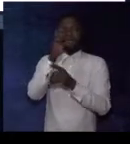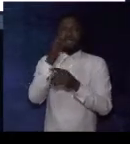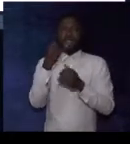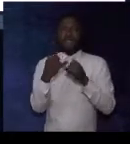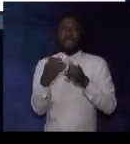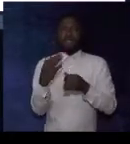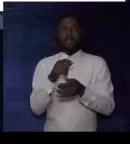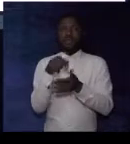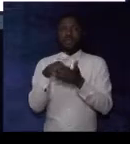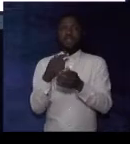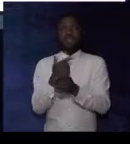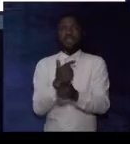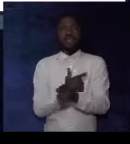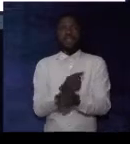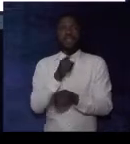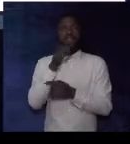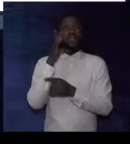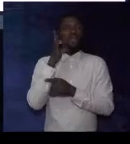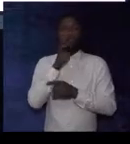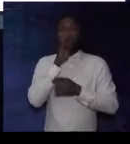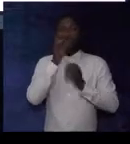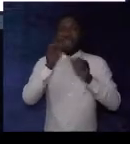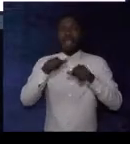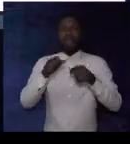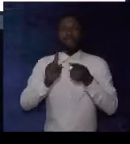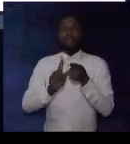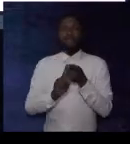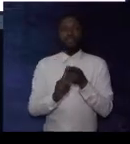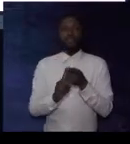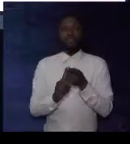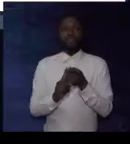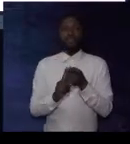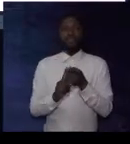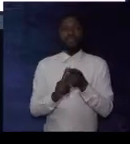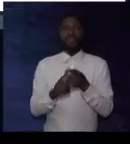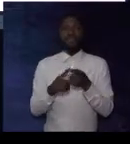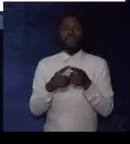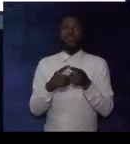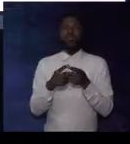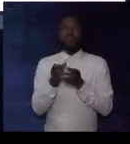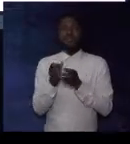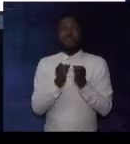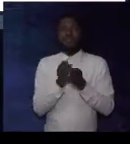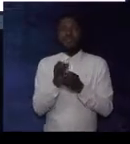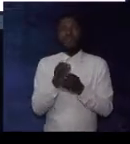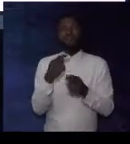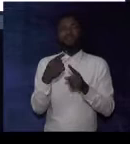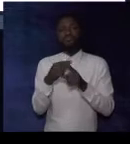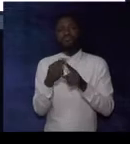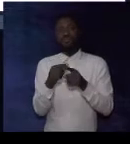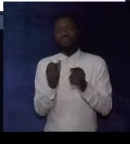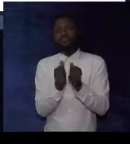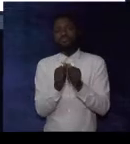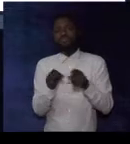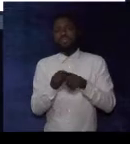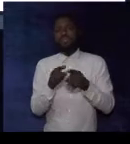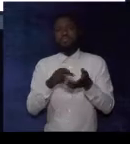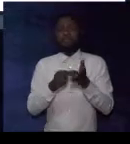By the end of this lesson, you should be able to define synonyms,